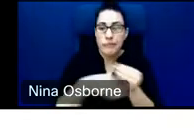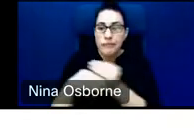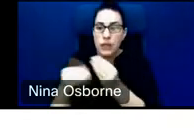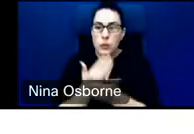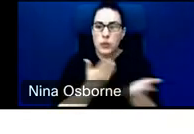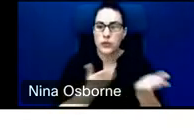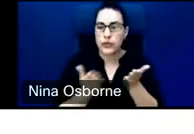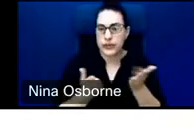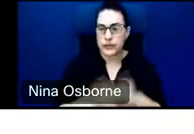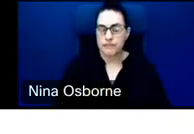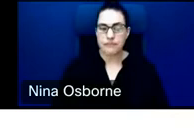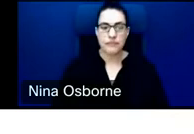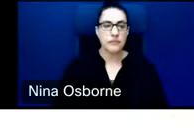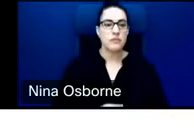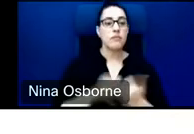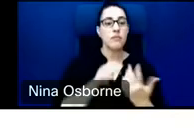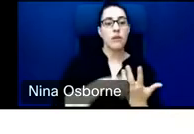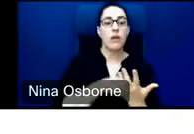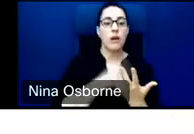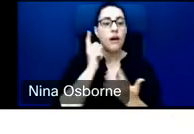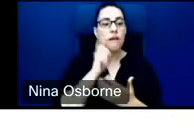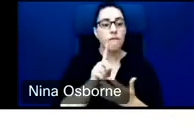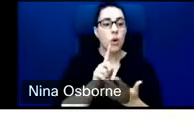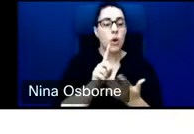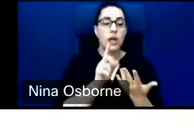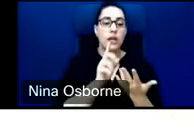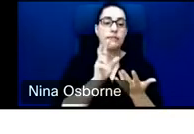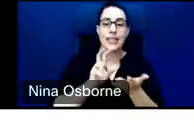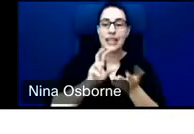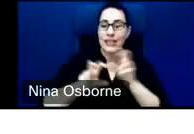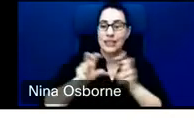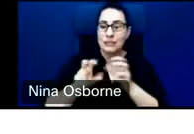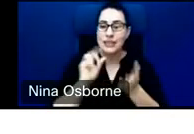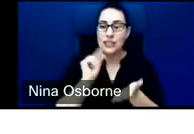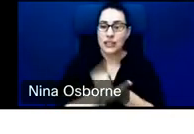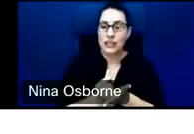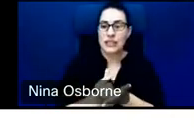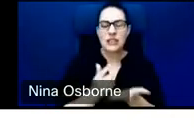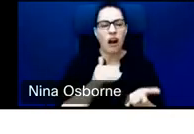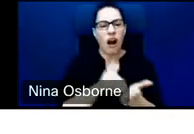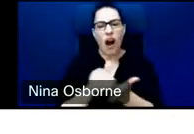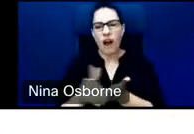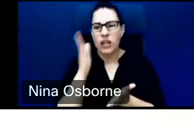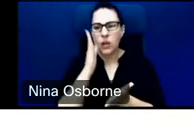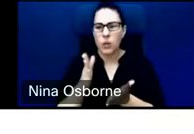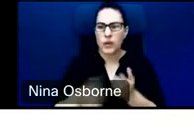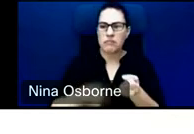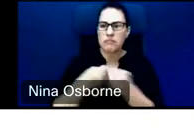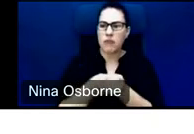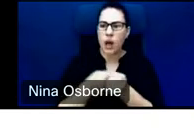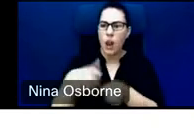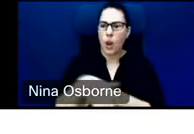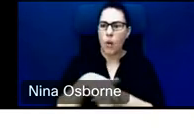investment guarantees, investment guarantees are a tool that we often use with local banks. We recognize that most